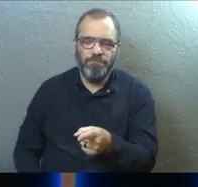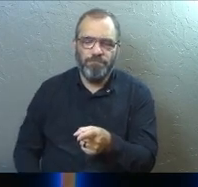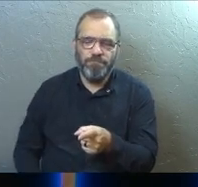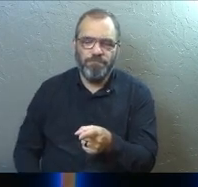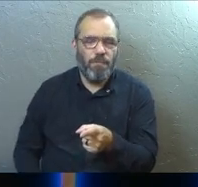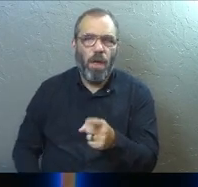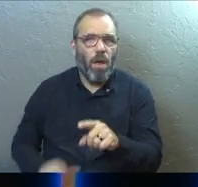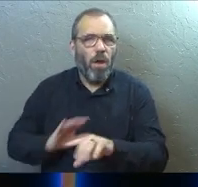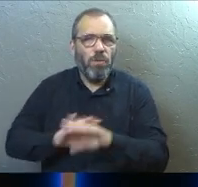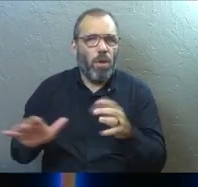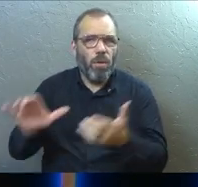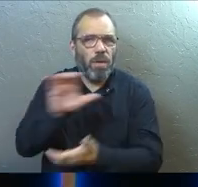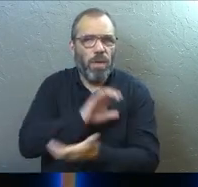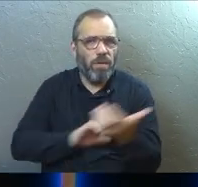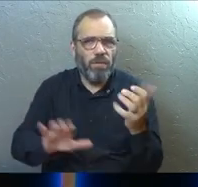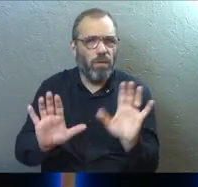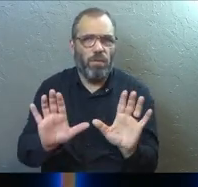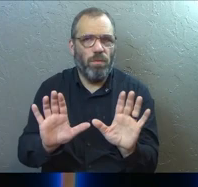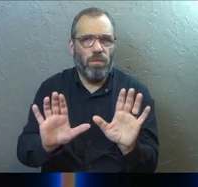Don't get confused today.